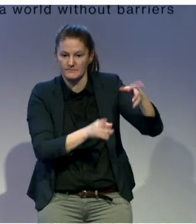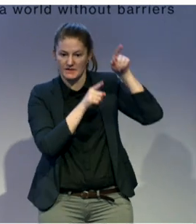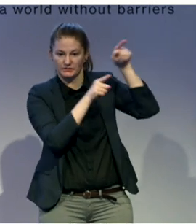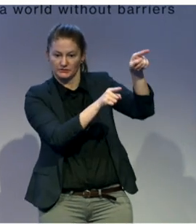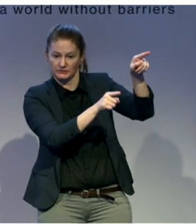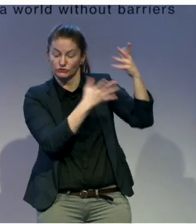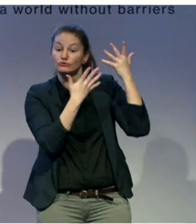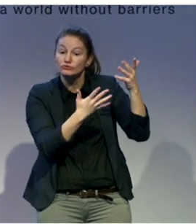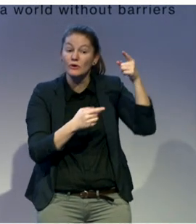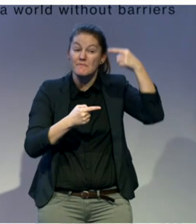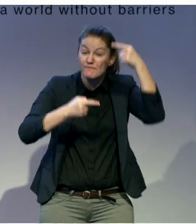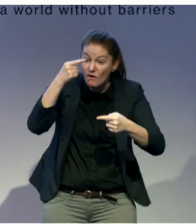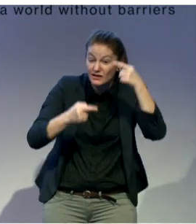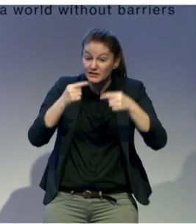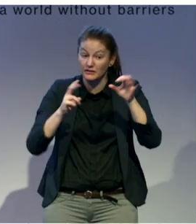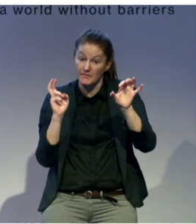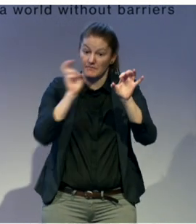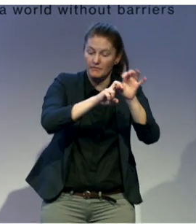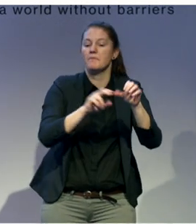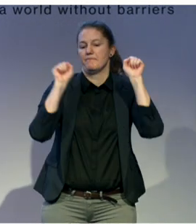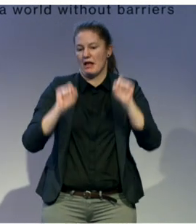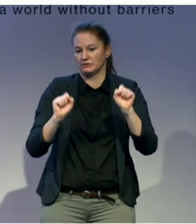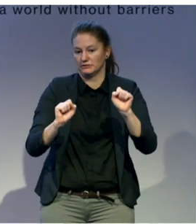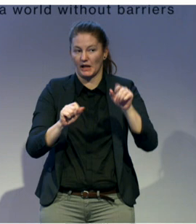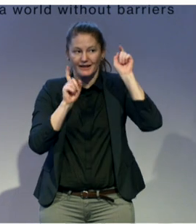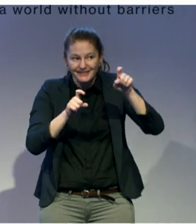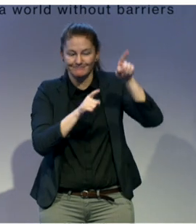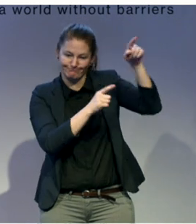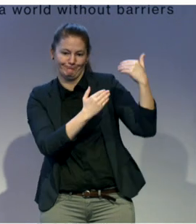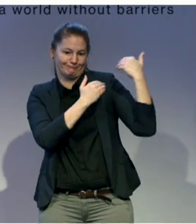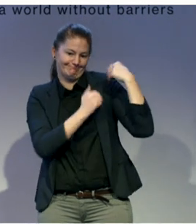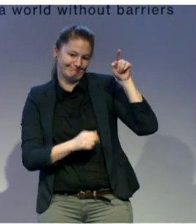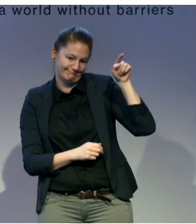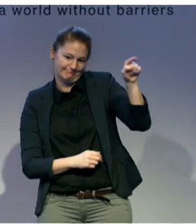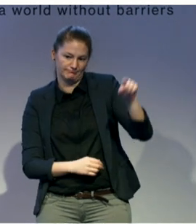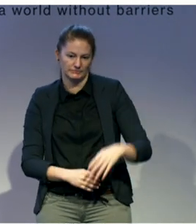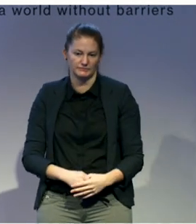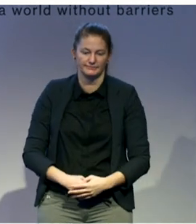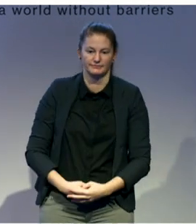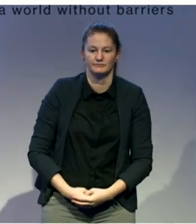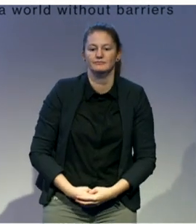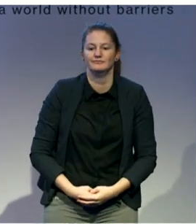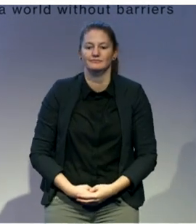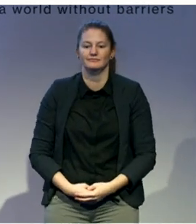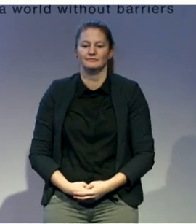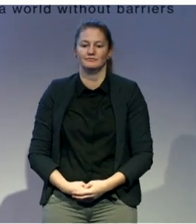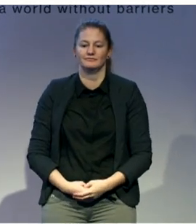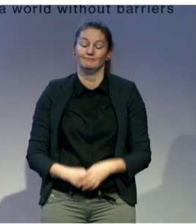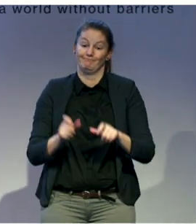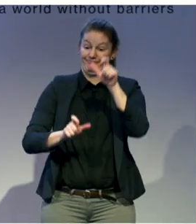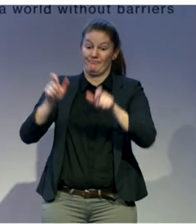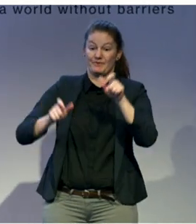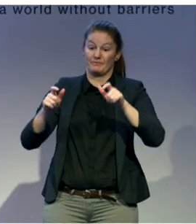and political rights of persons with disabilities. The regular dialogue with civil society movement, political parties,